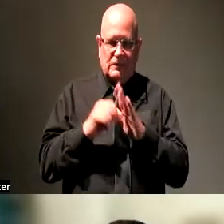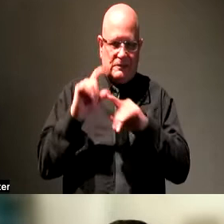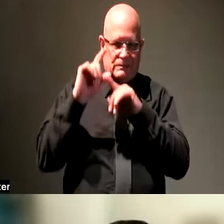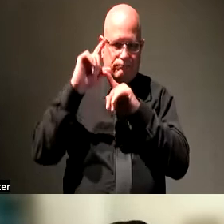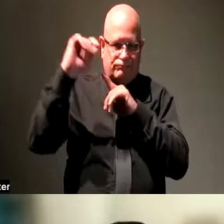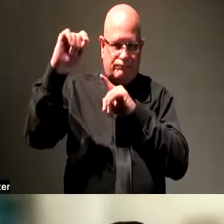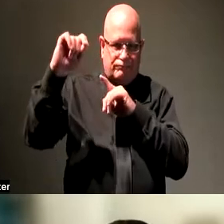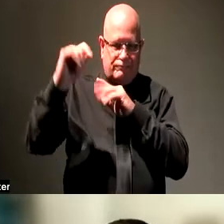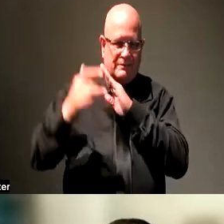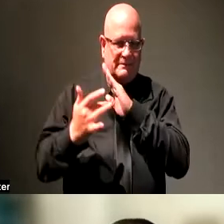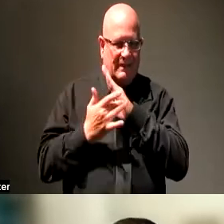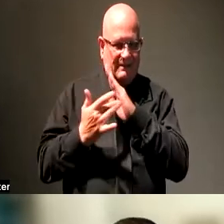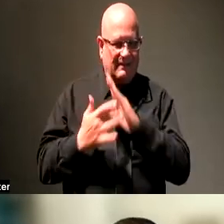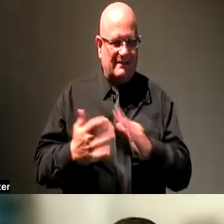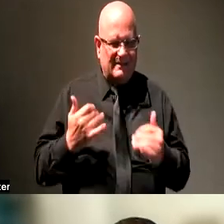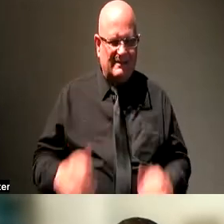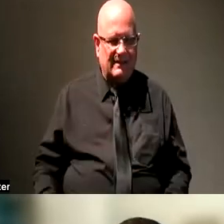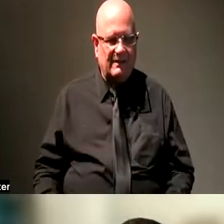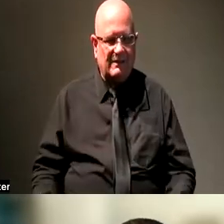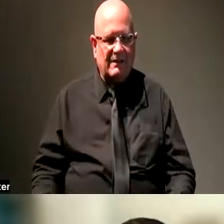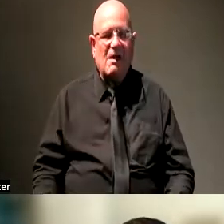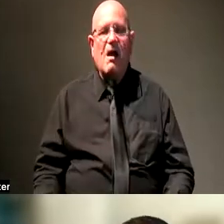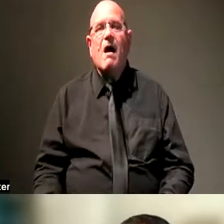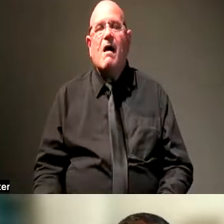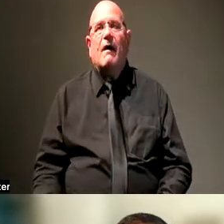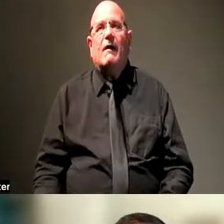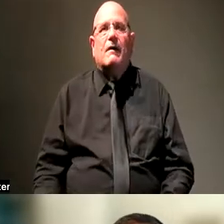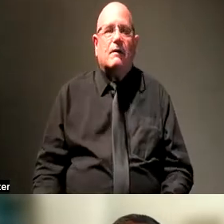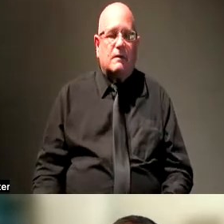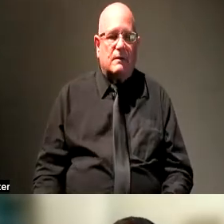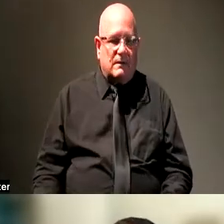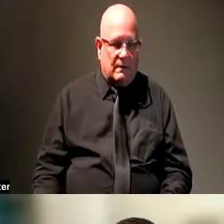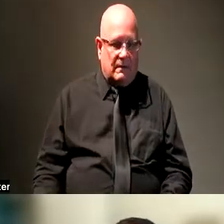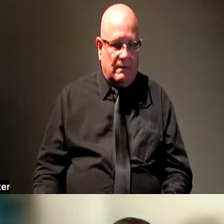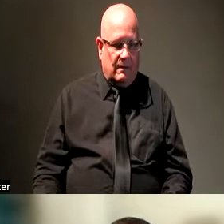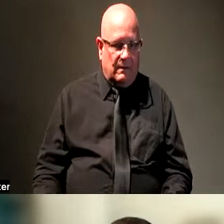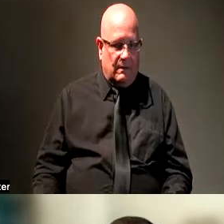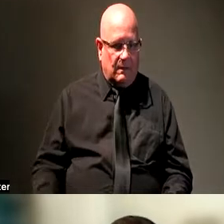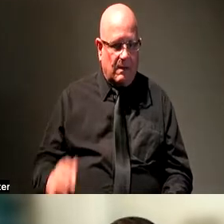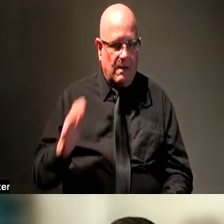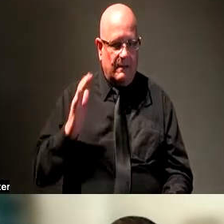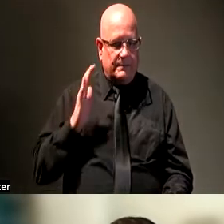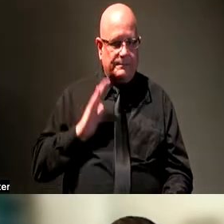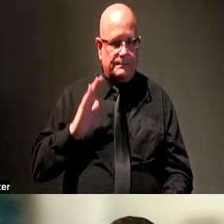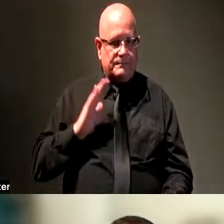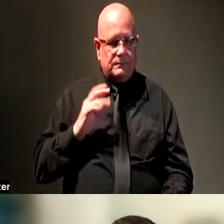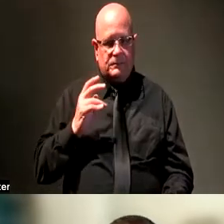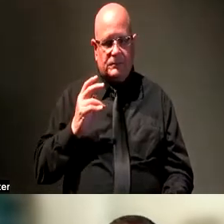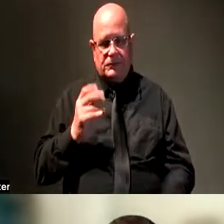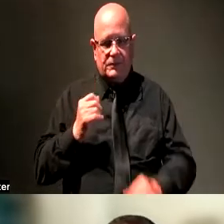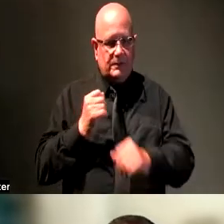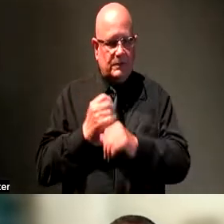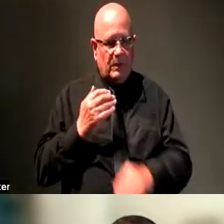remember thinking just about two years ago this time, hey, we'll be back in person by this time. A year or two, whatever